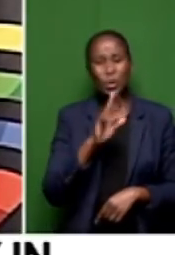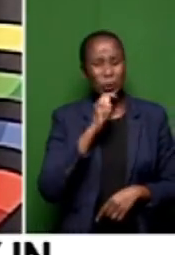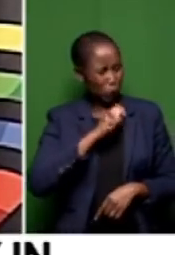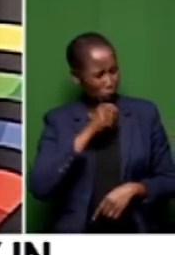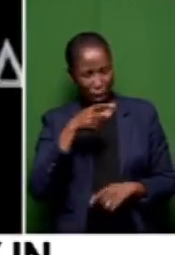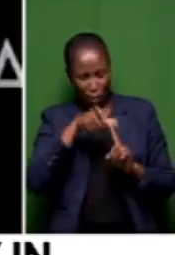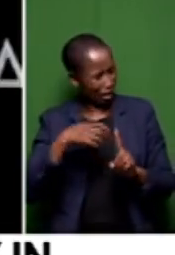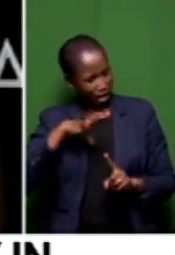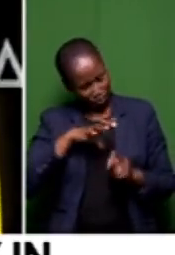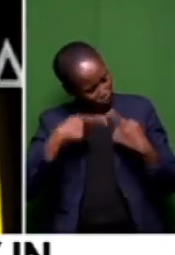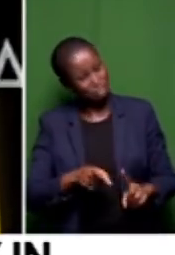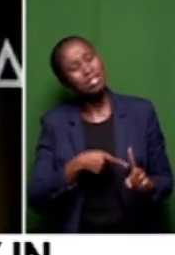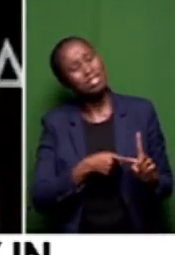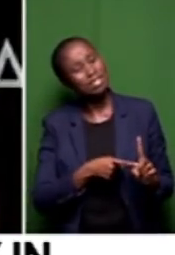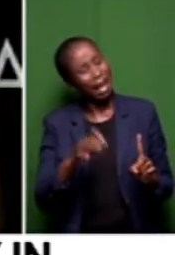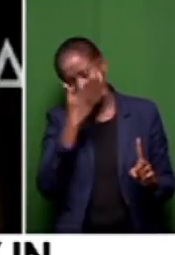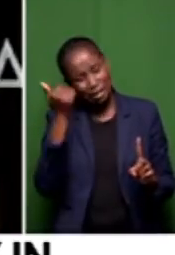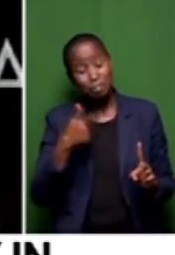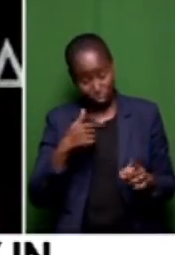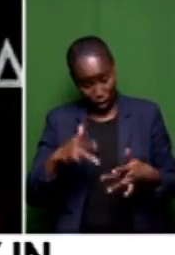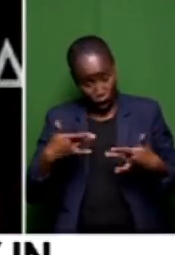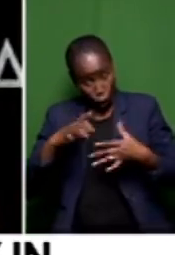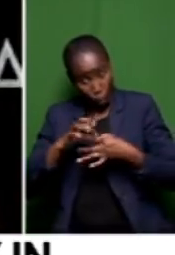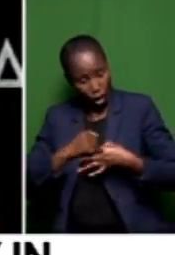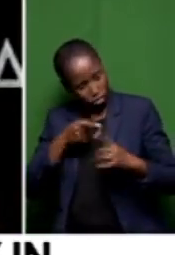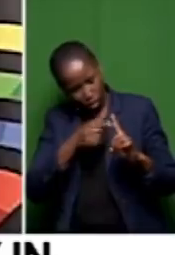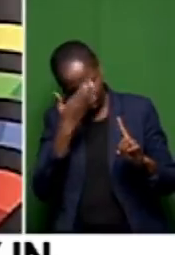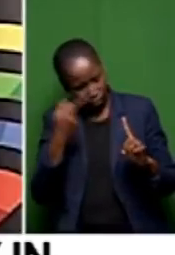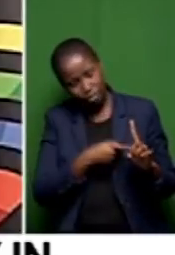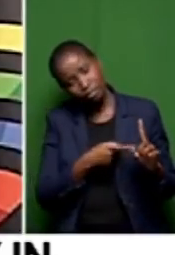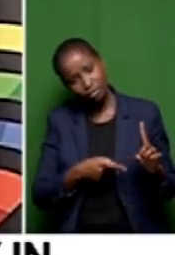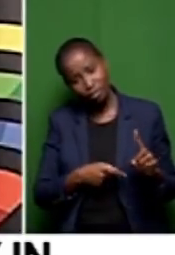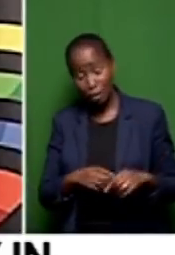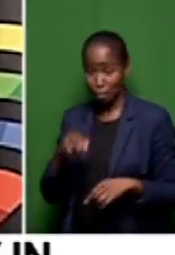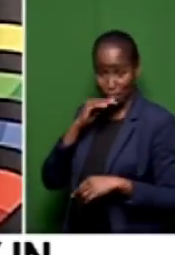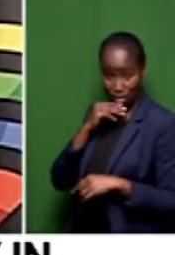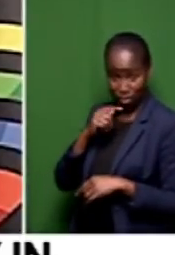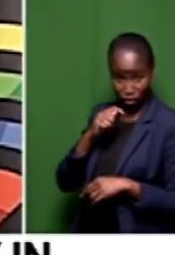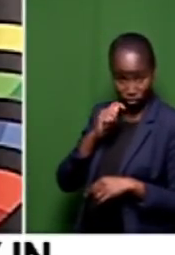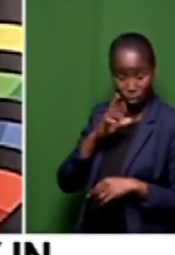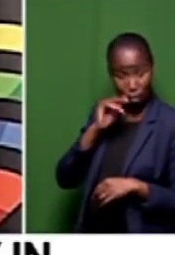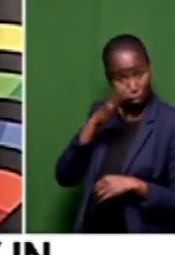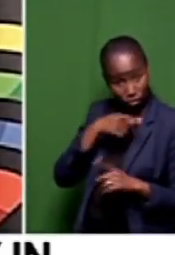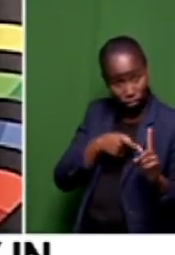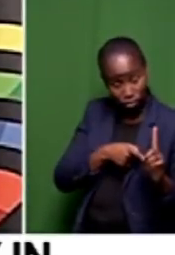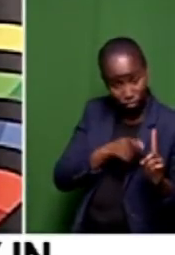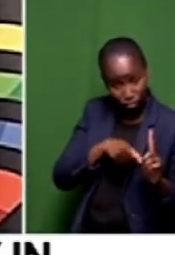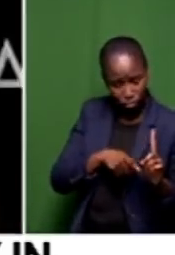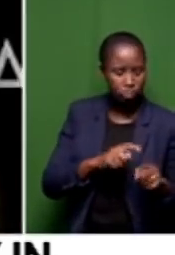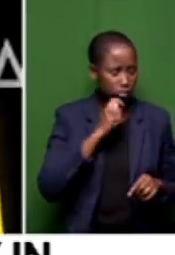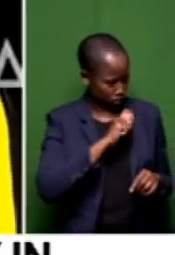know what he's talking about. So it's not true. He doesn't know where I reside. So it's not true what he's saying? Certainly not true.